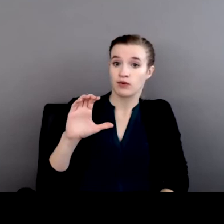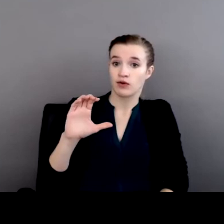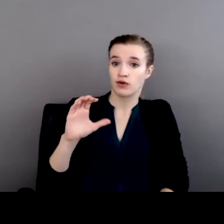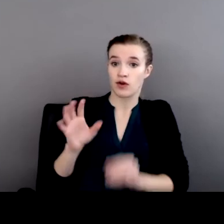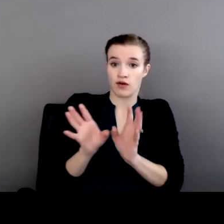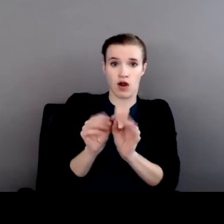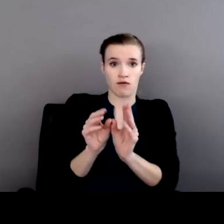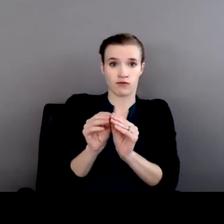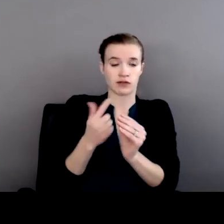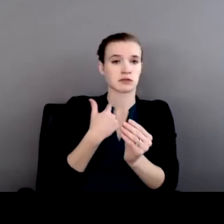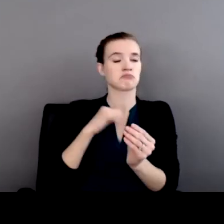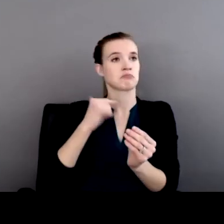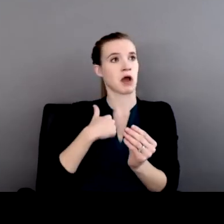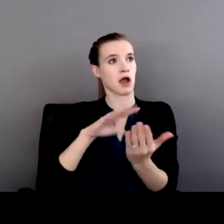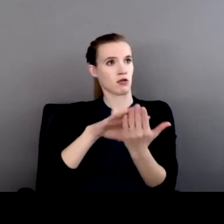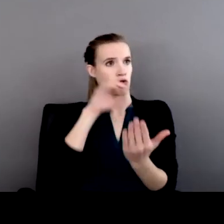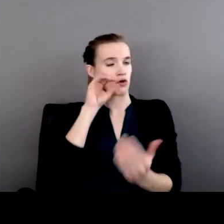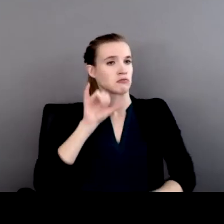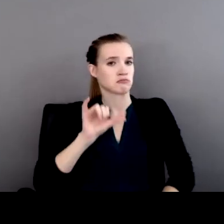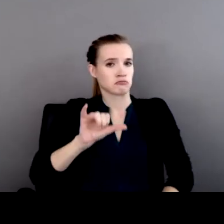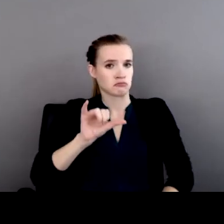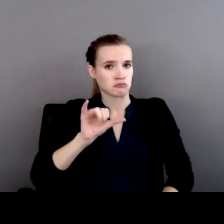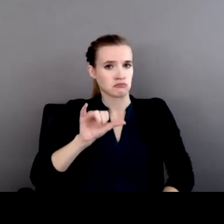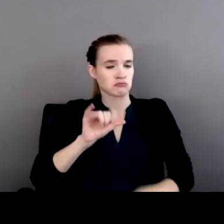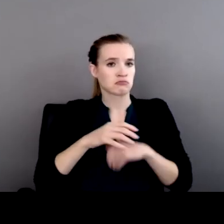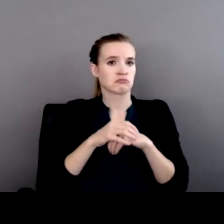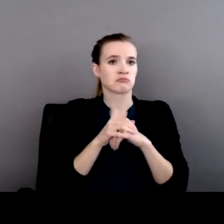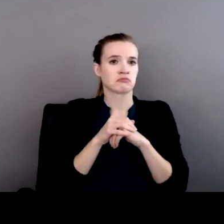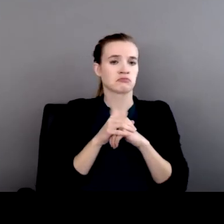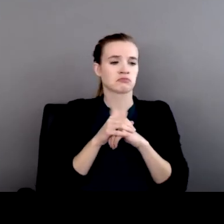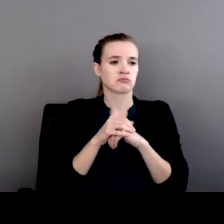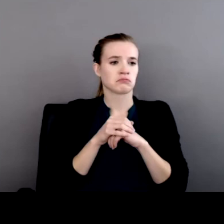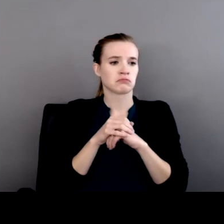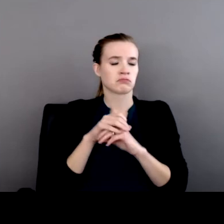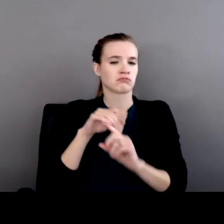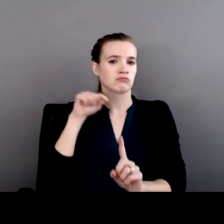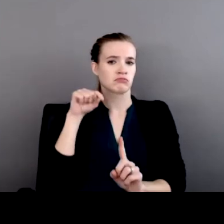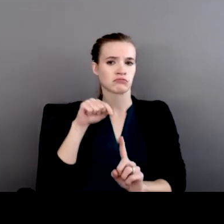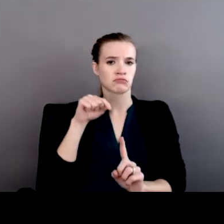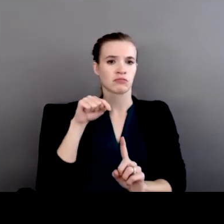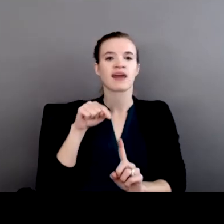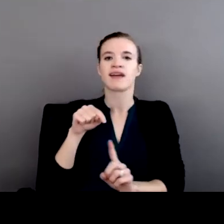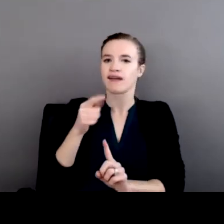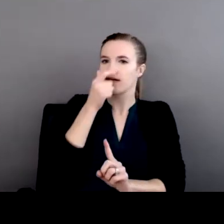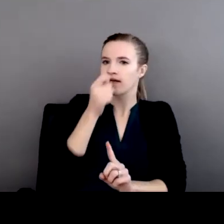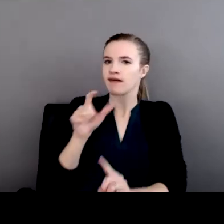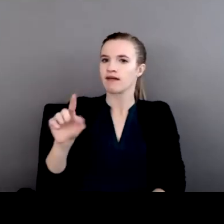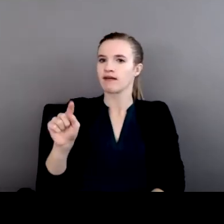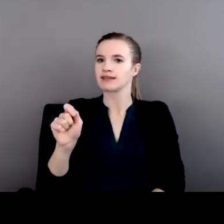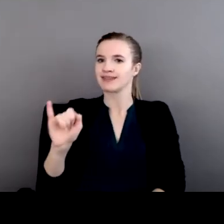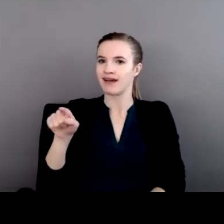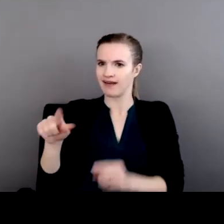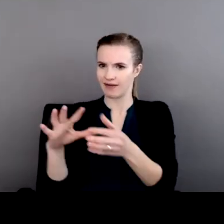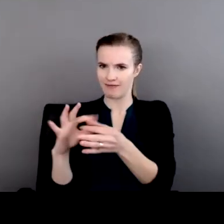that was something that Ty had talked about